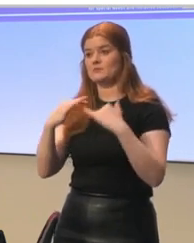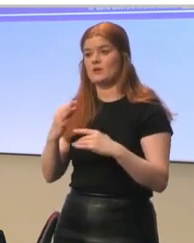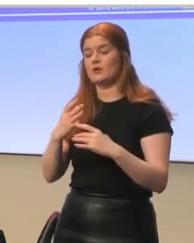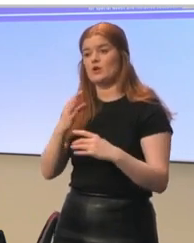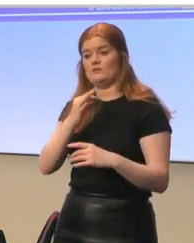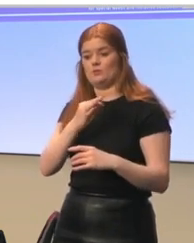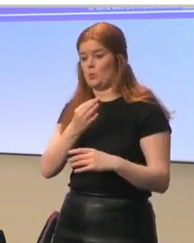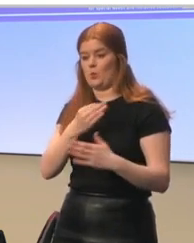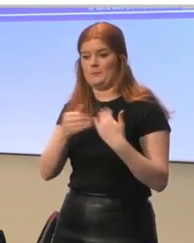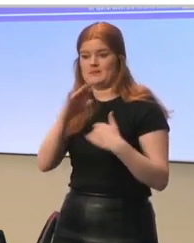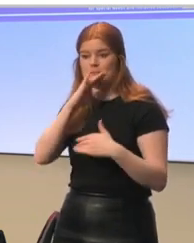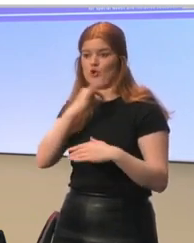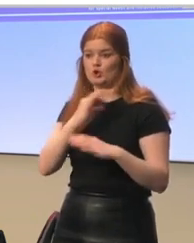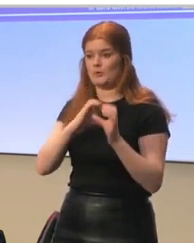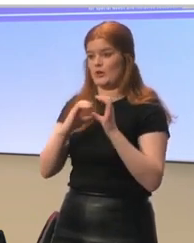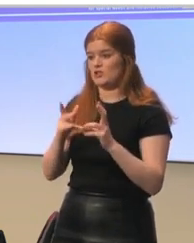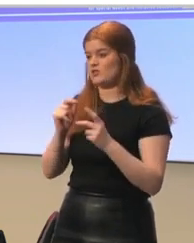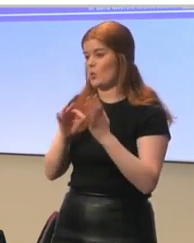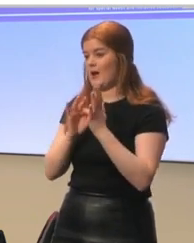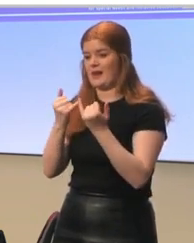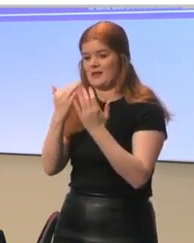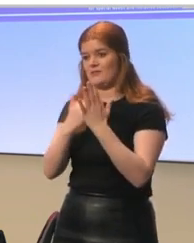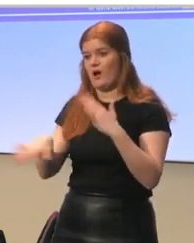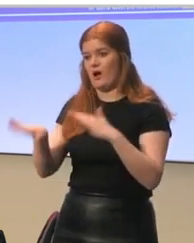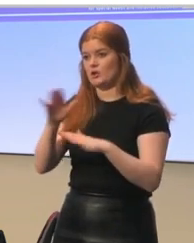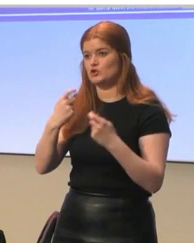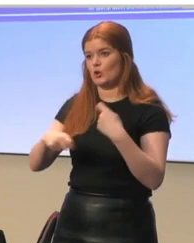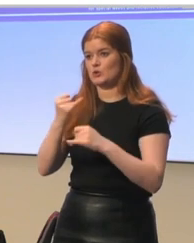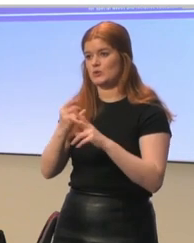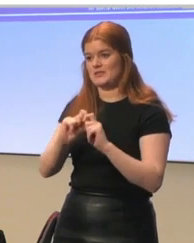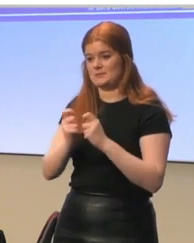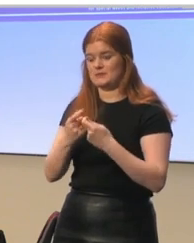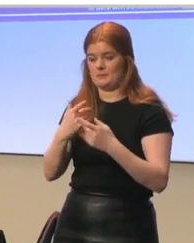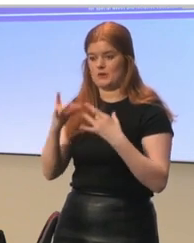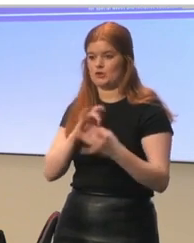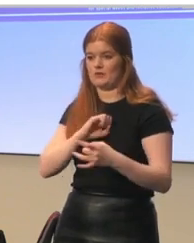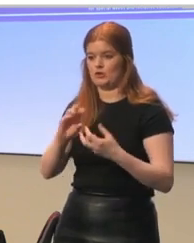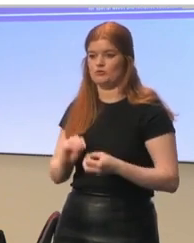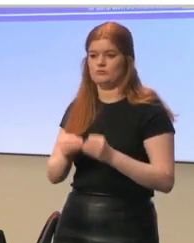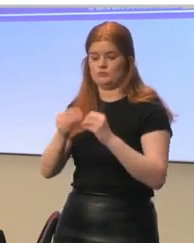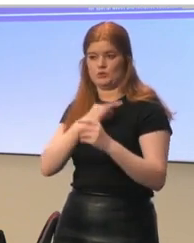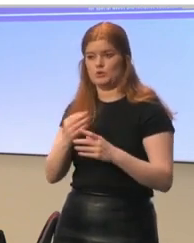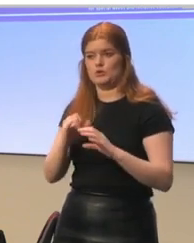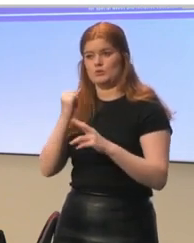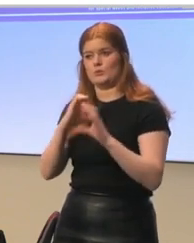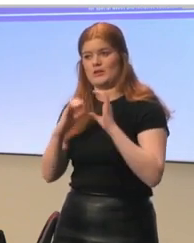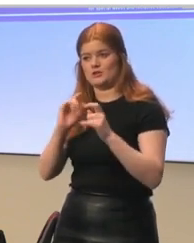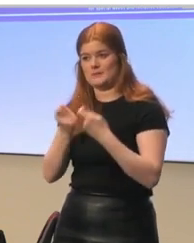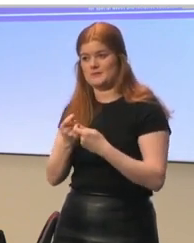So, that was about guidelines for joint working school teams, and effective communication. They suggested support groups,